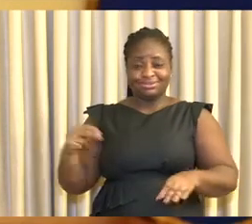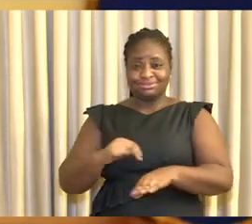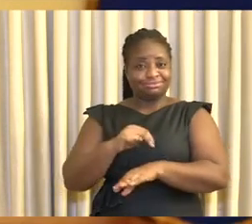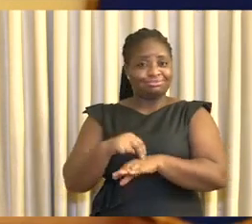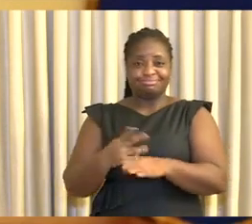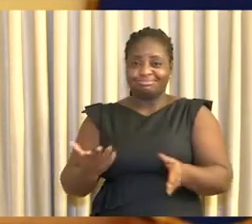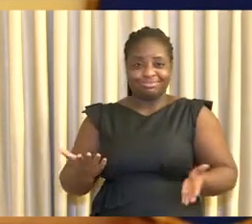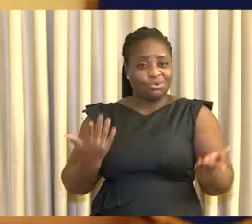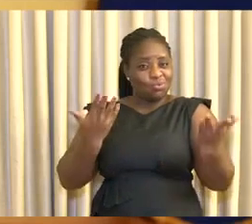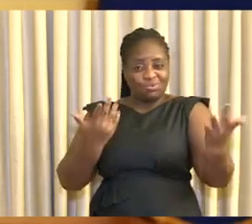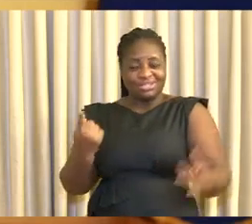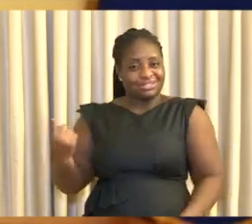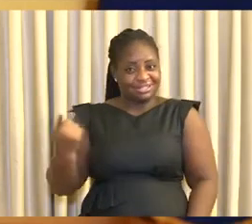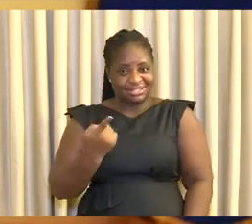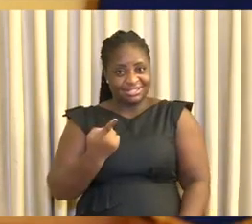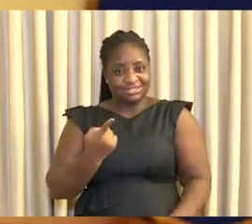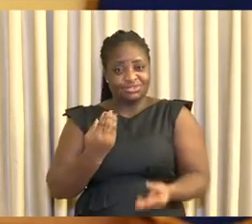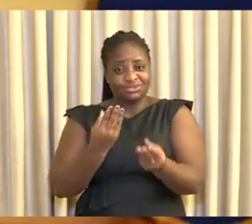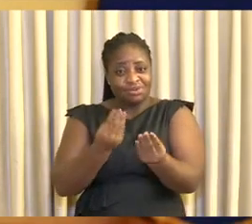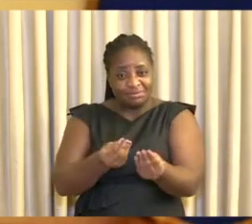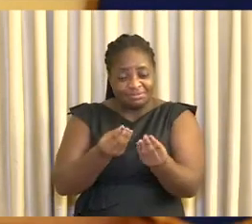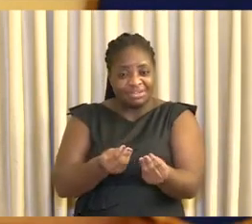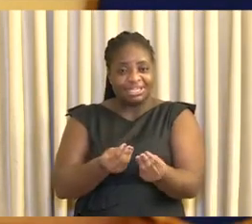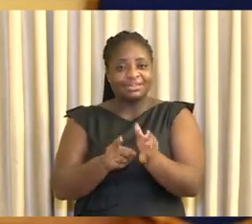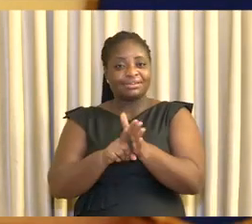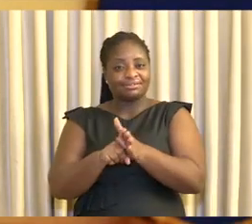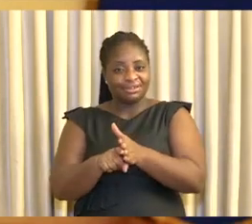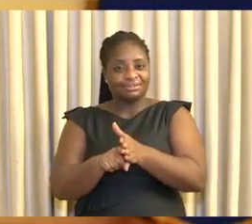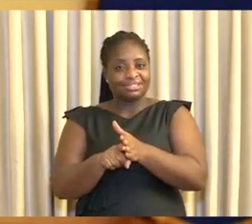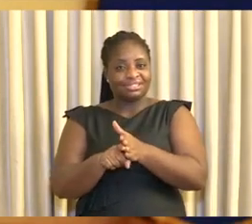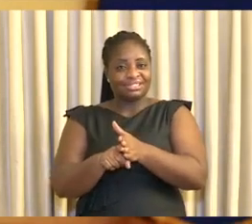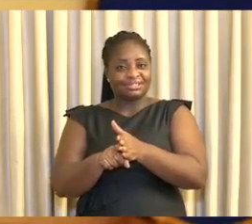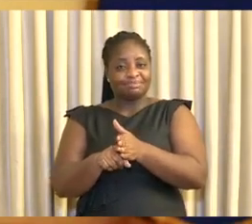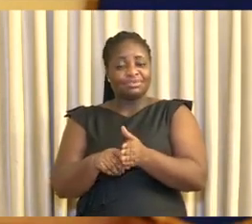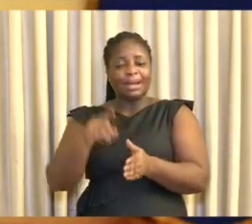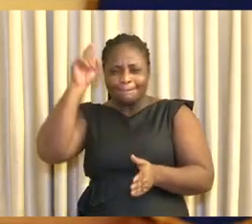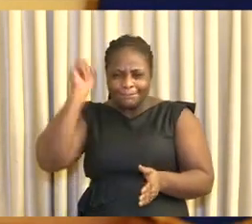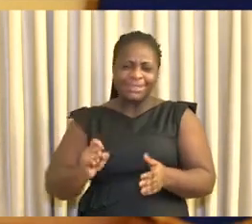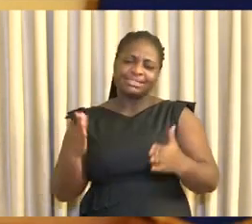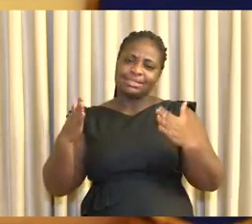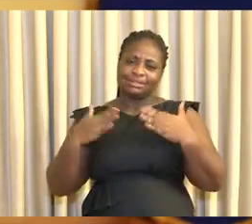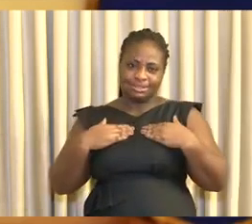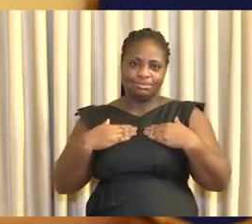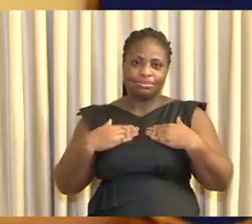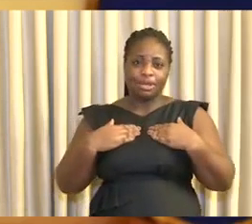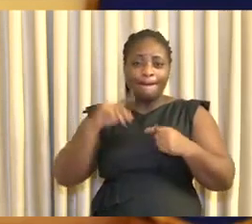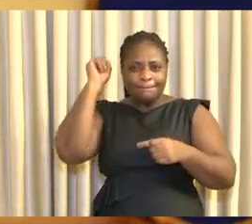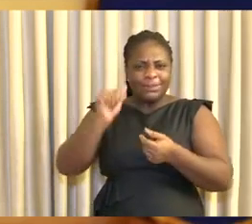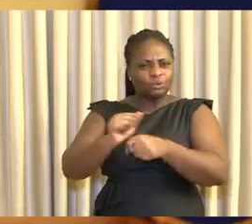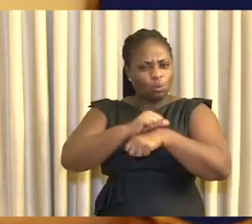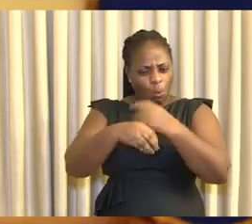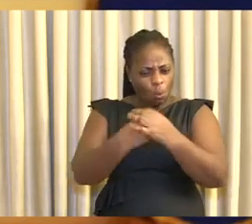lives awaits us. To defeat the virus and get there, we have to accept